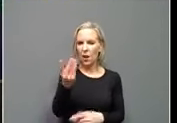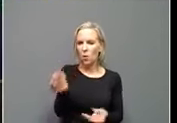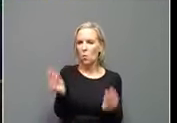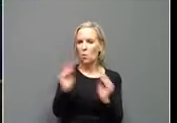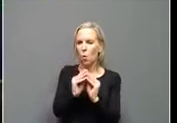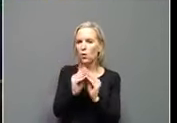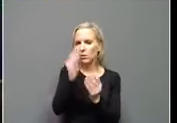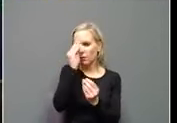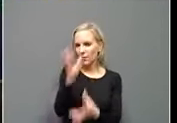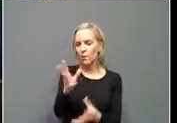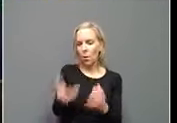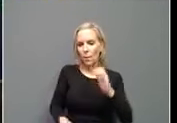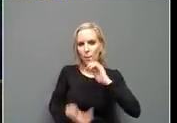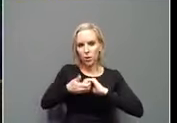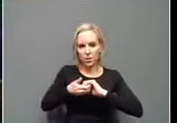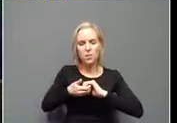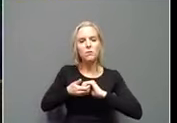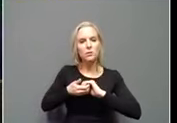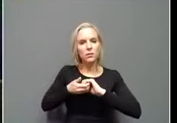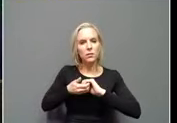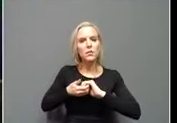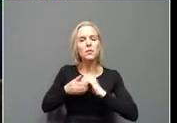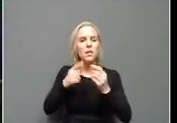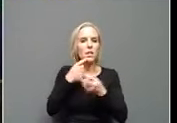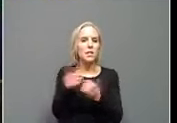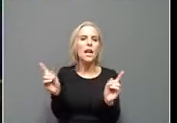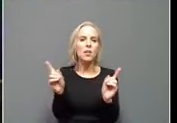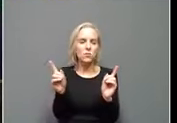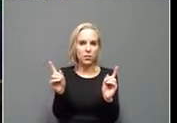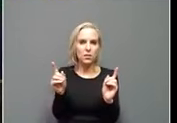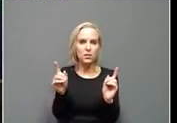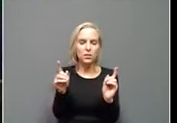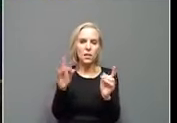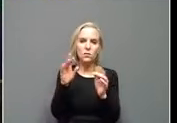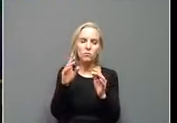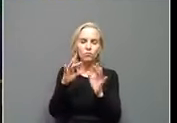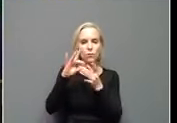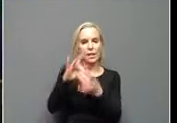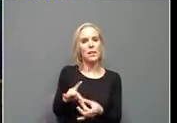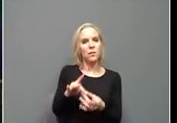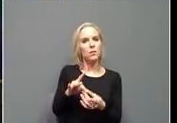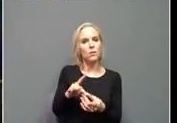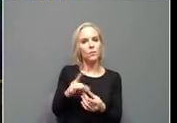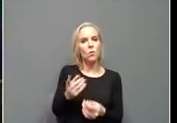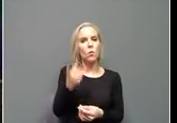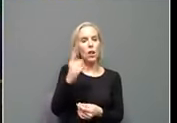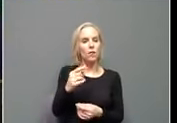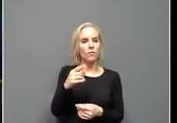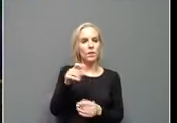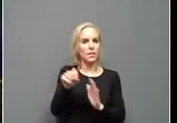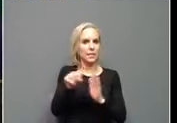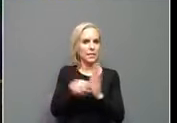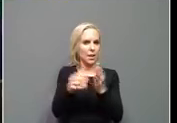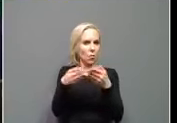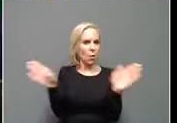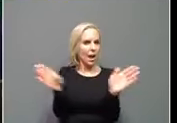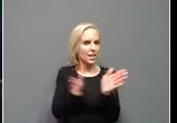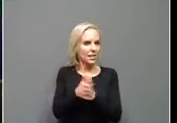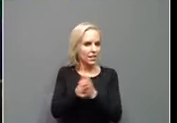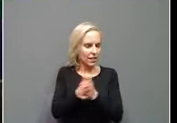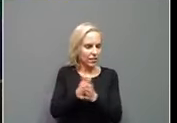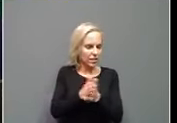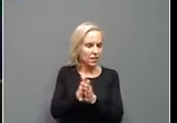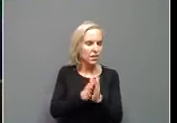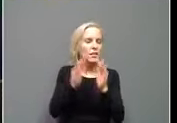uh, a partnership, uh, that'll be announced that, that contains, um, one of our statewide, uh, incentives. And then you're going to hear